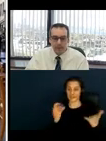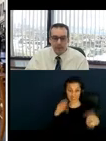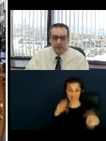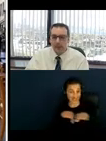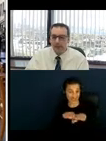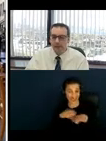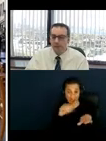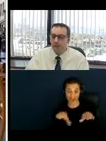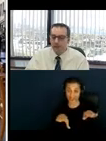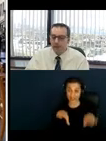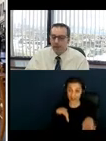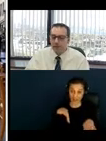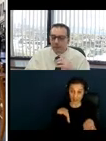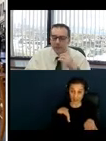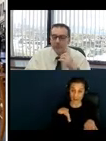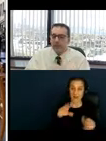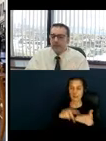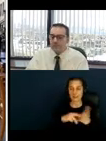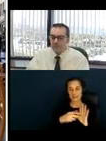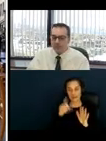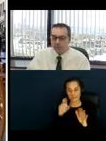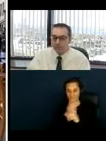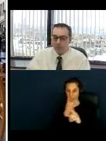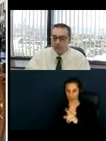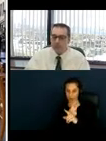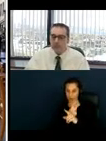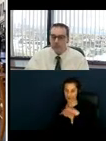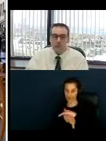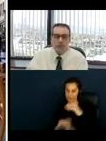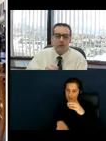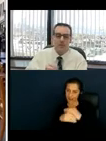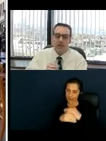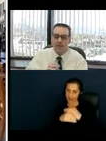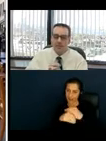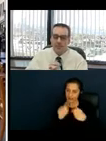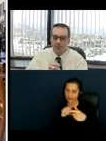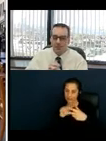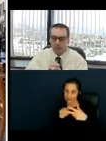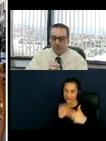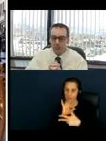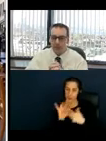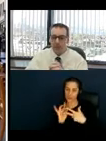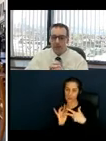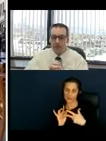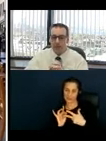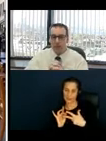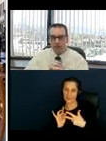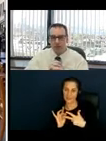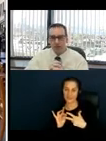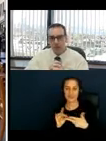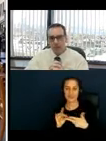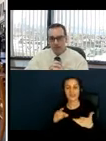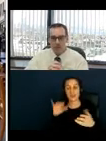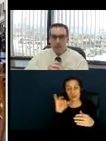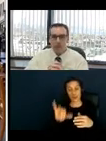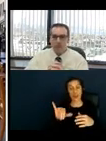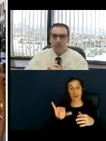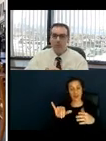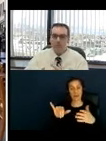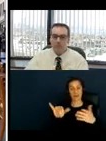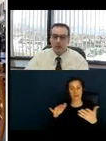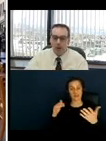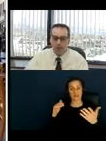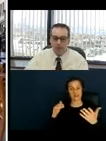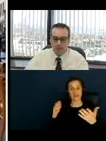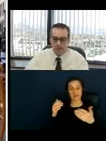And there would need to be that accessible route that coincides with the general public, which for the general public